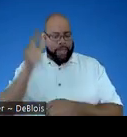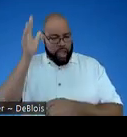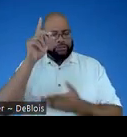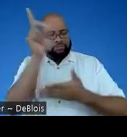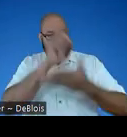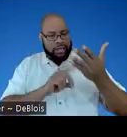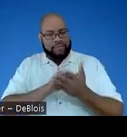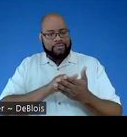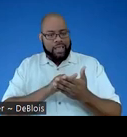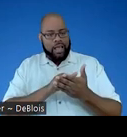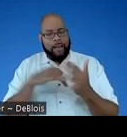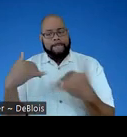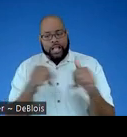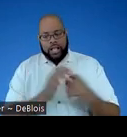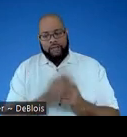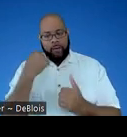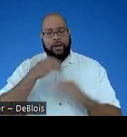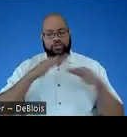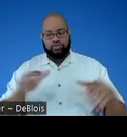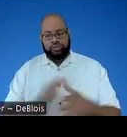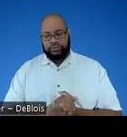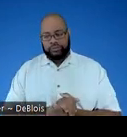designing that kind of play for my child.